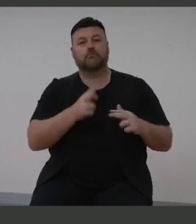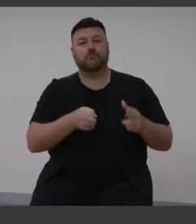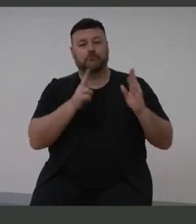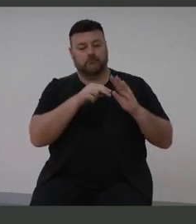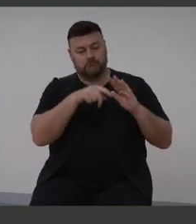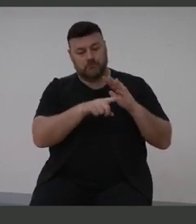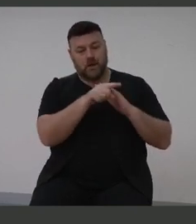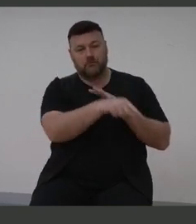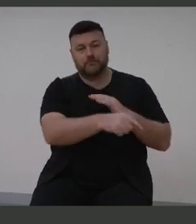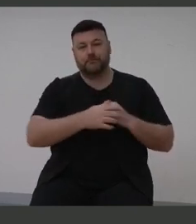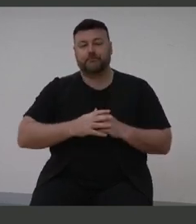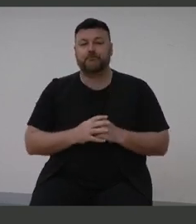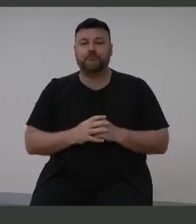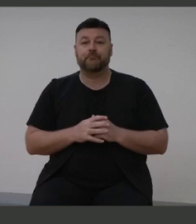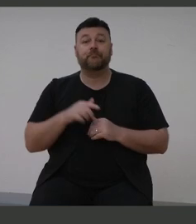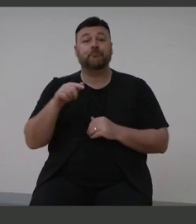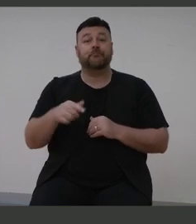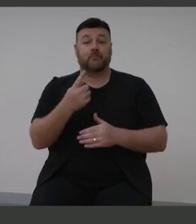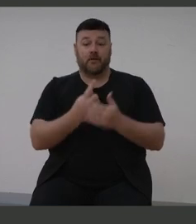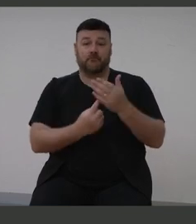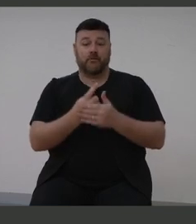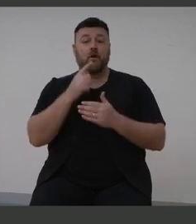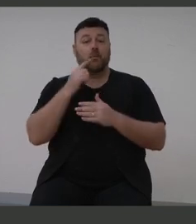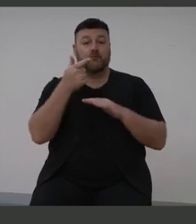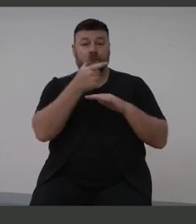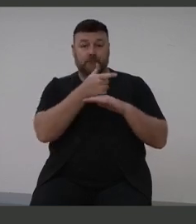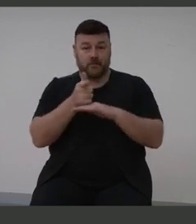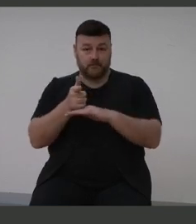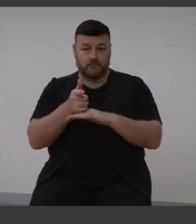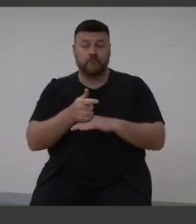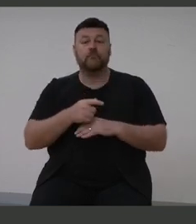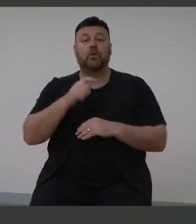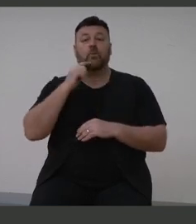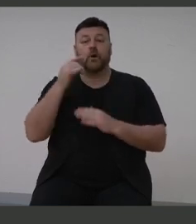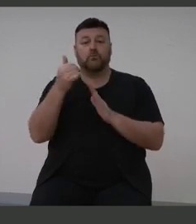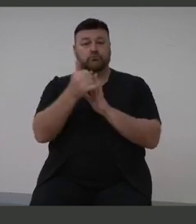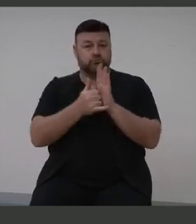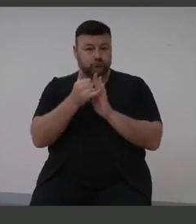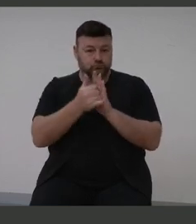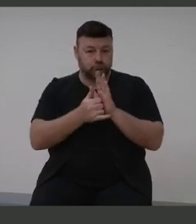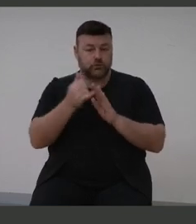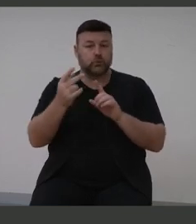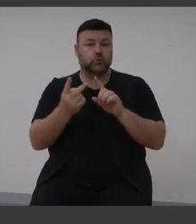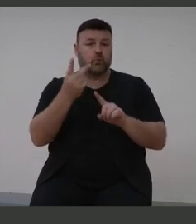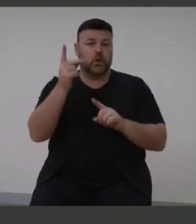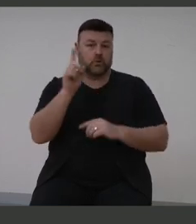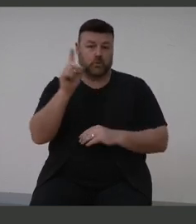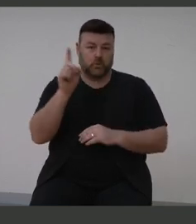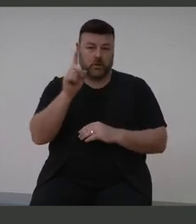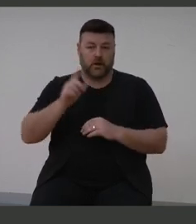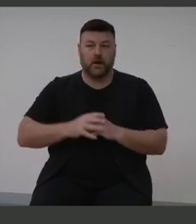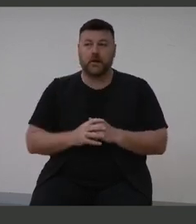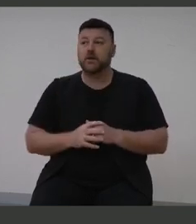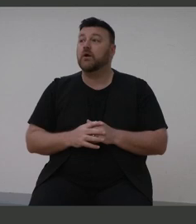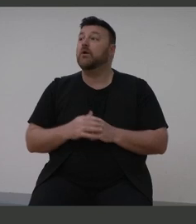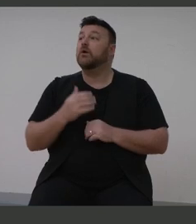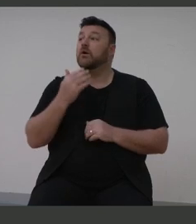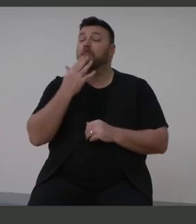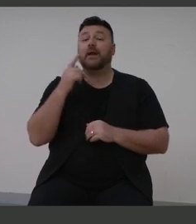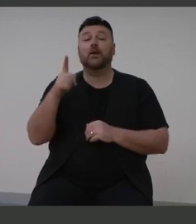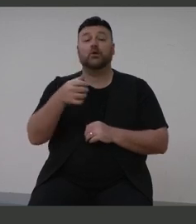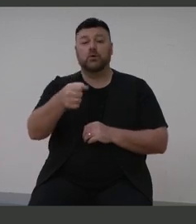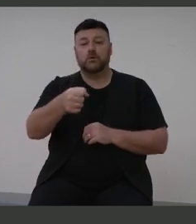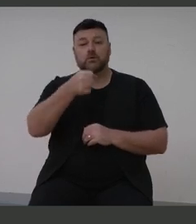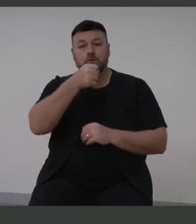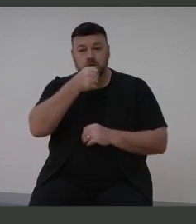This event is being filmed and will be premiered on YouTube at 2pm. Can all of today's speakers ensure that they